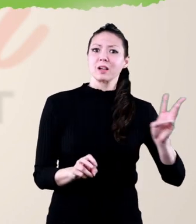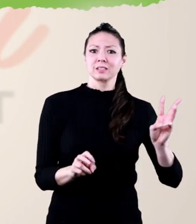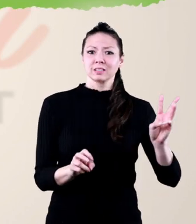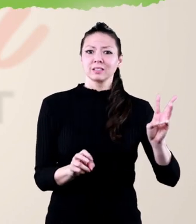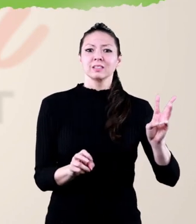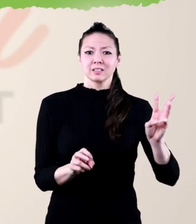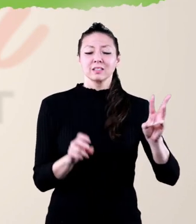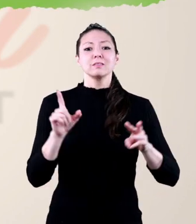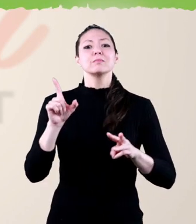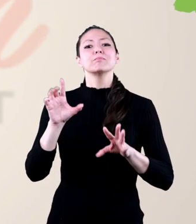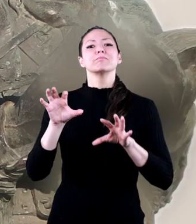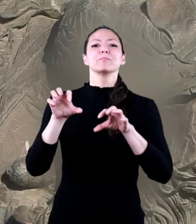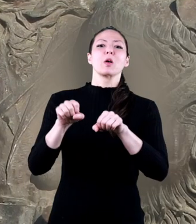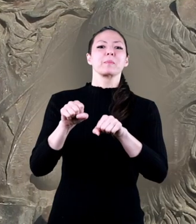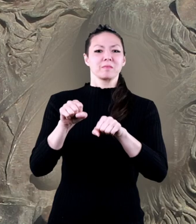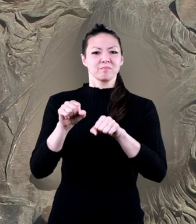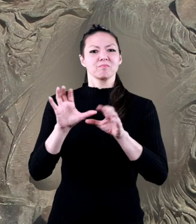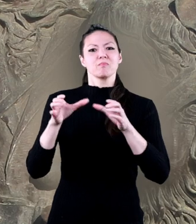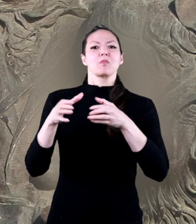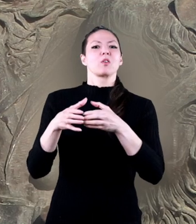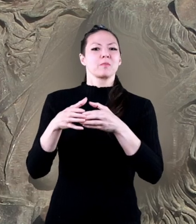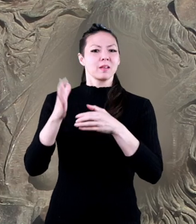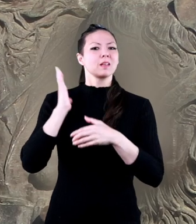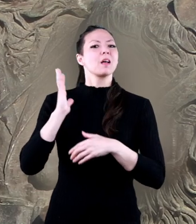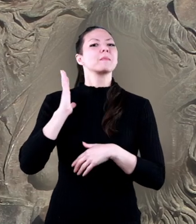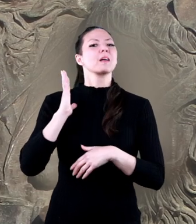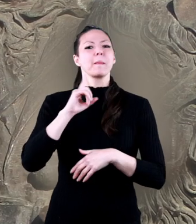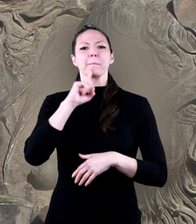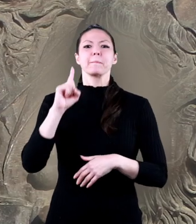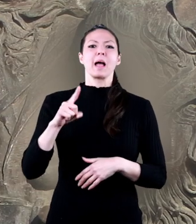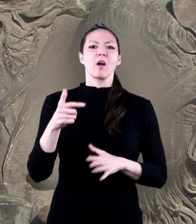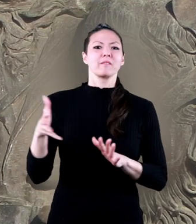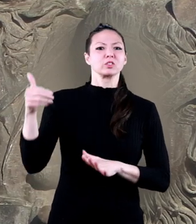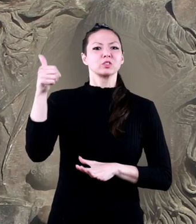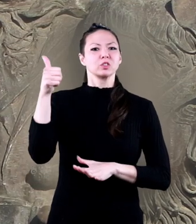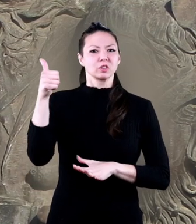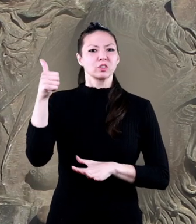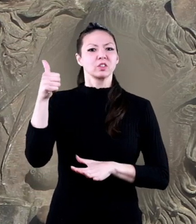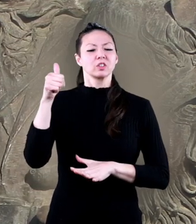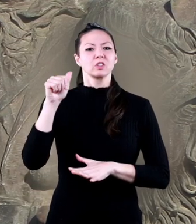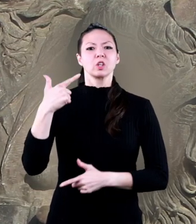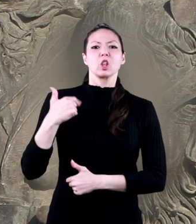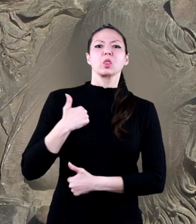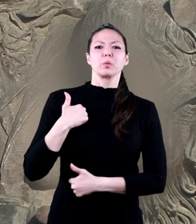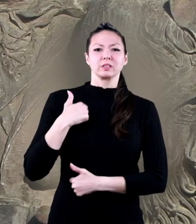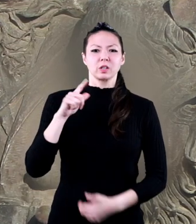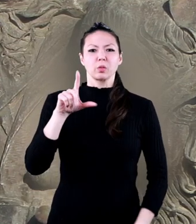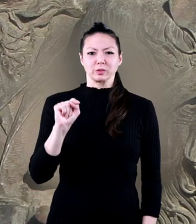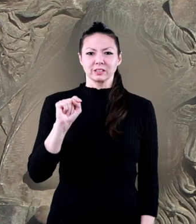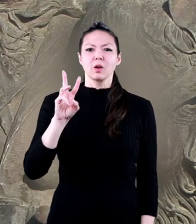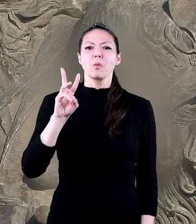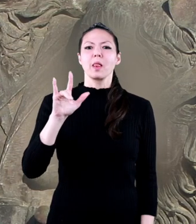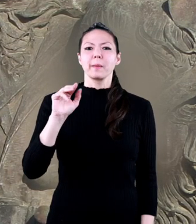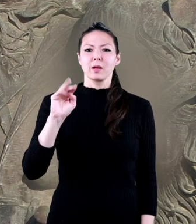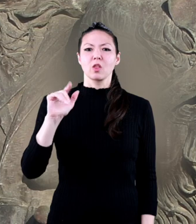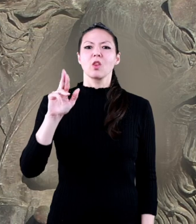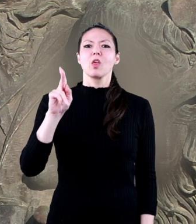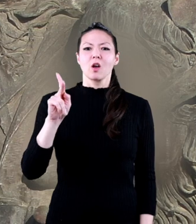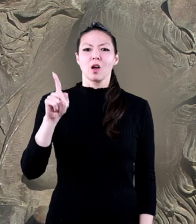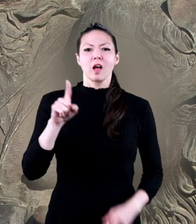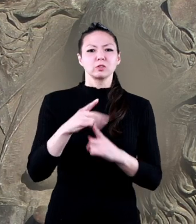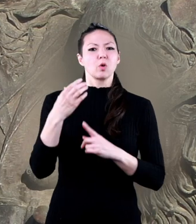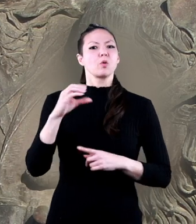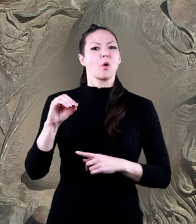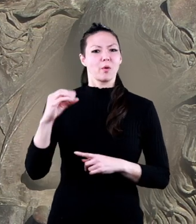Expedition West. He also appointed one of his former commanding officers, Second Lieutenant William Clark,